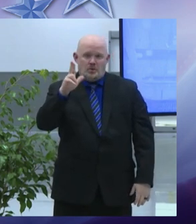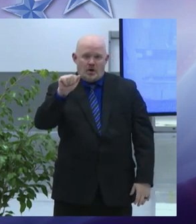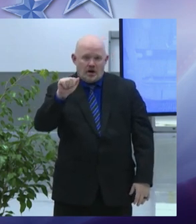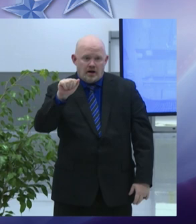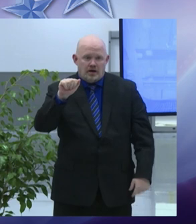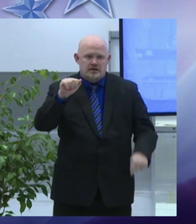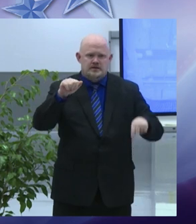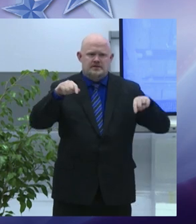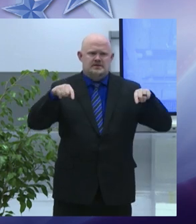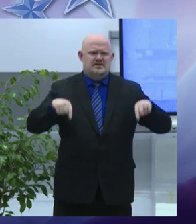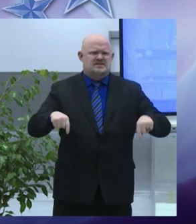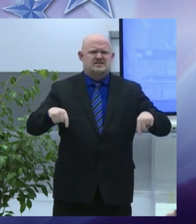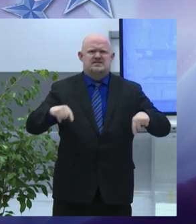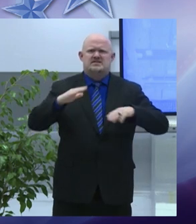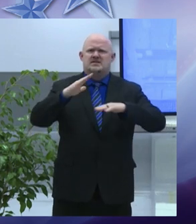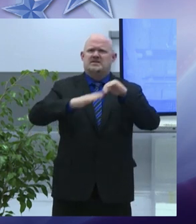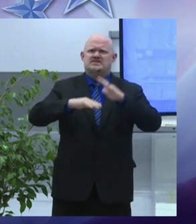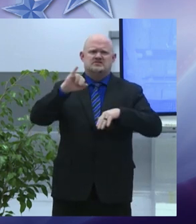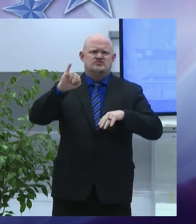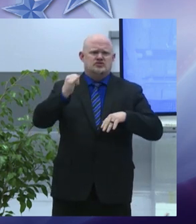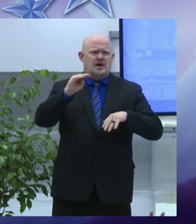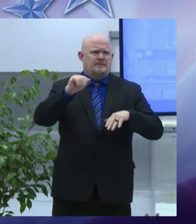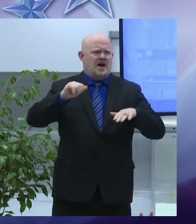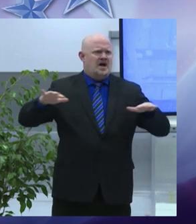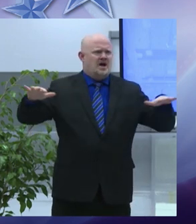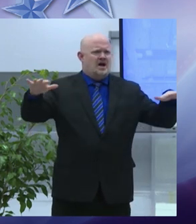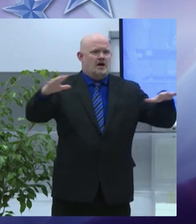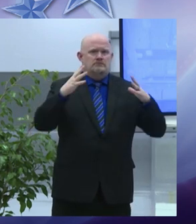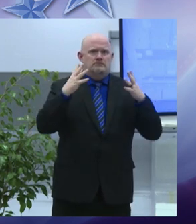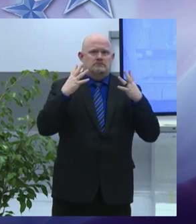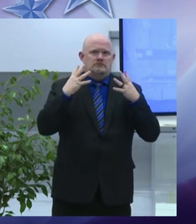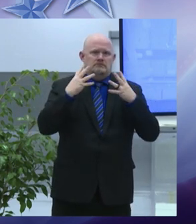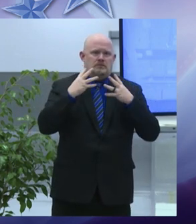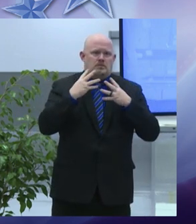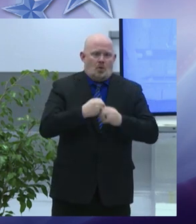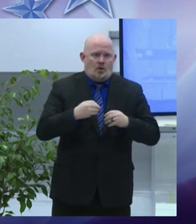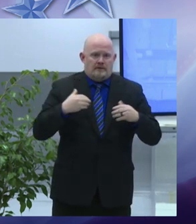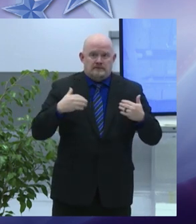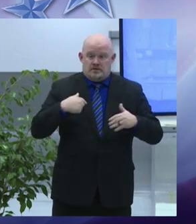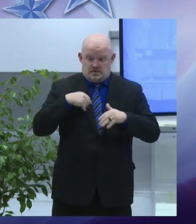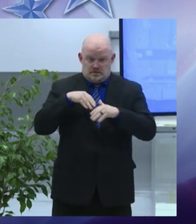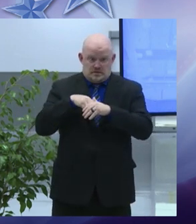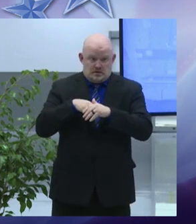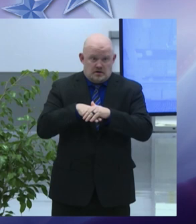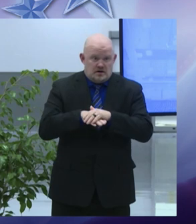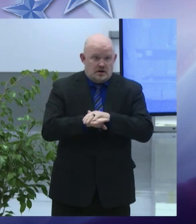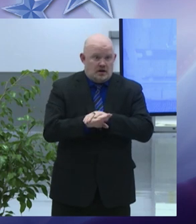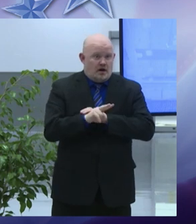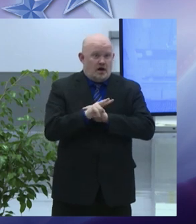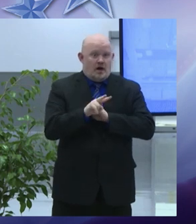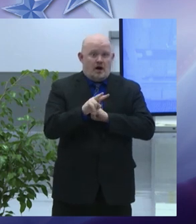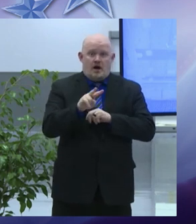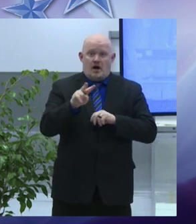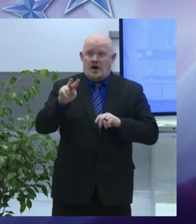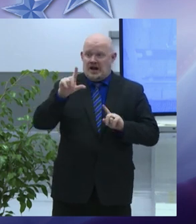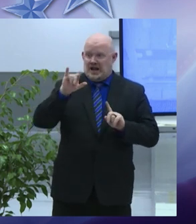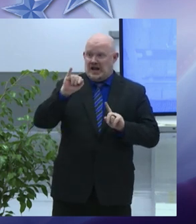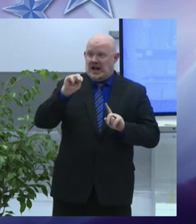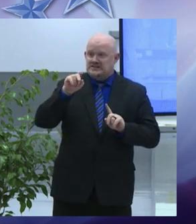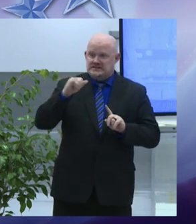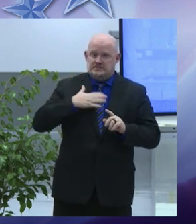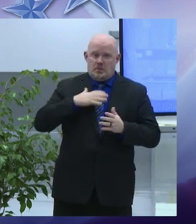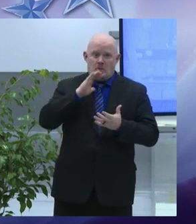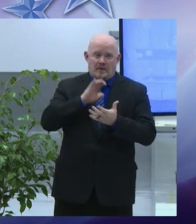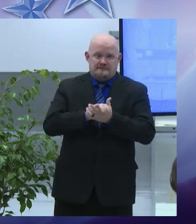gorgeous walking in with Lindsay I had to take a moment and have her pinch me because it